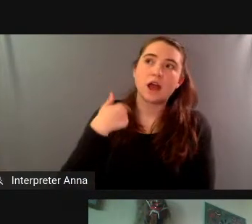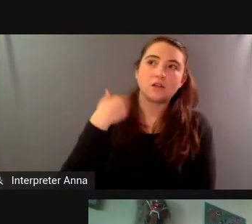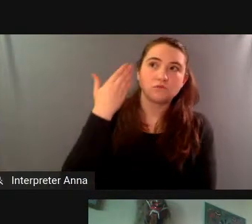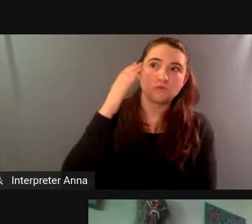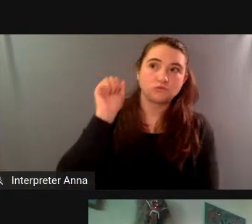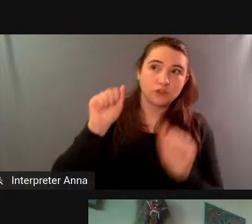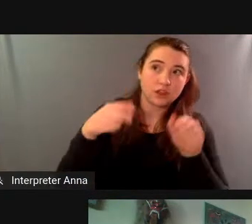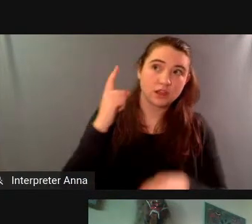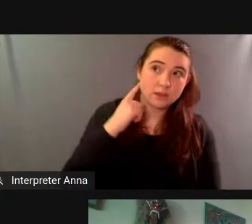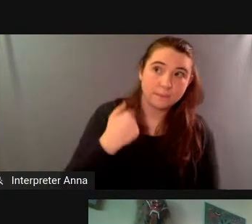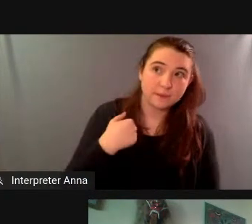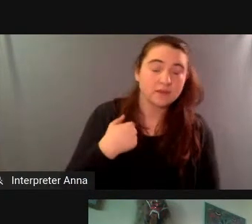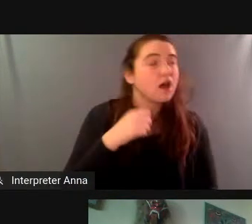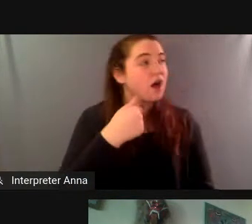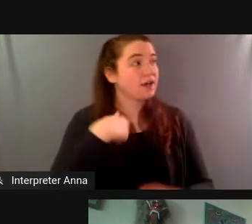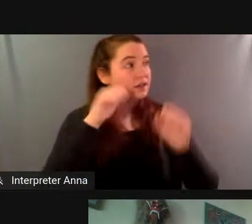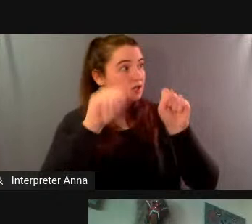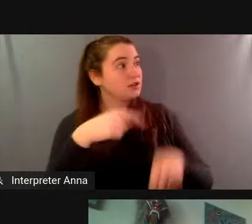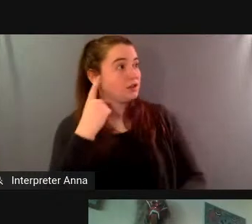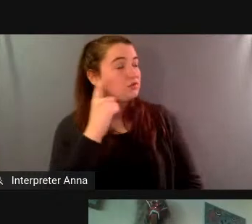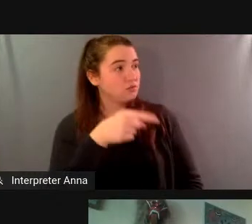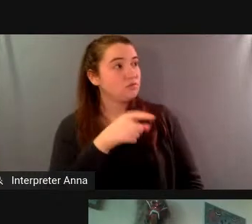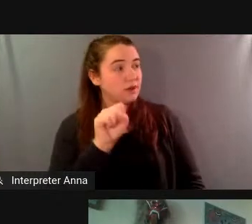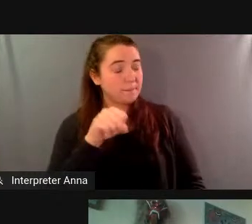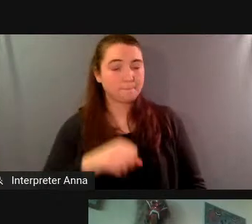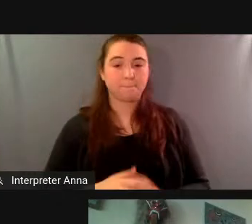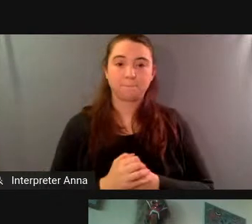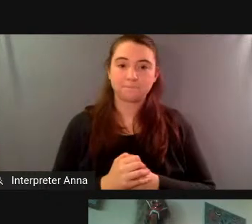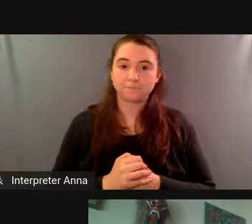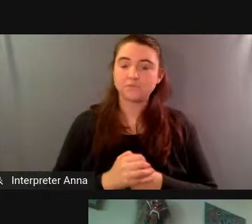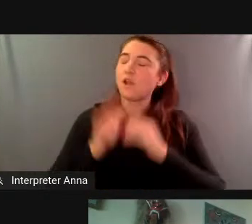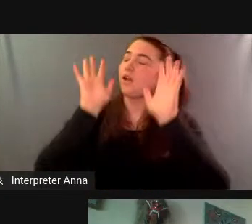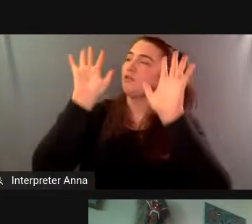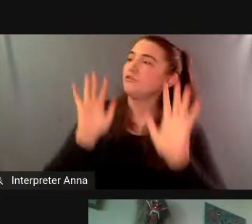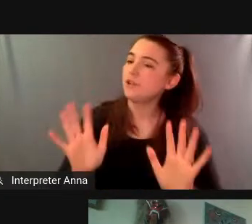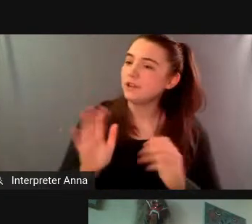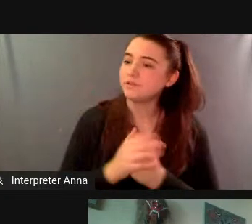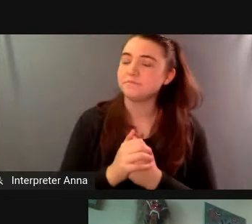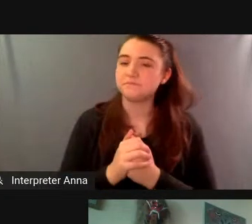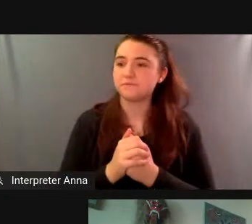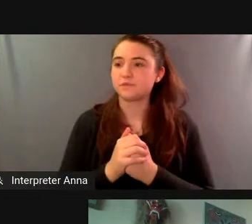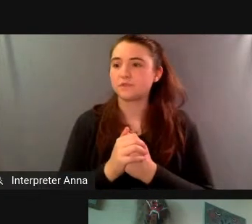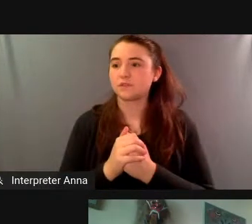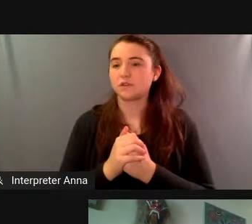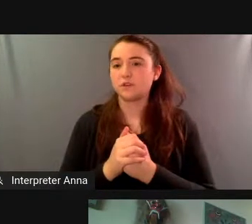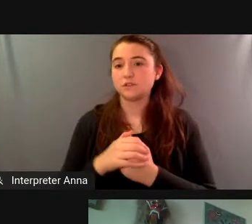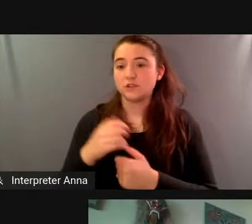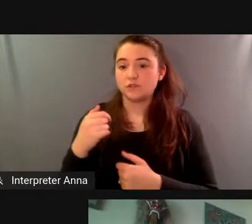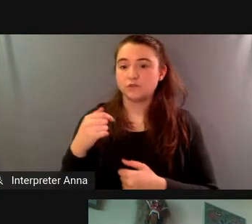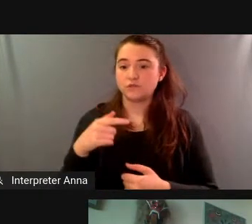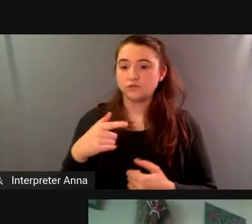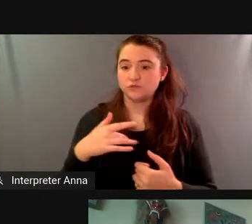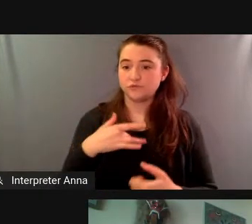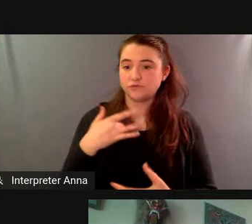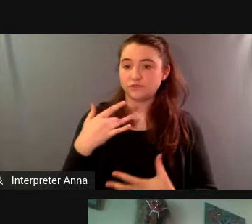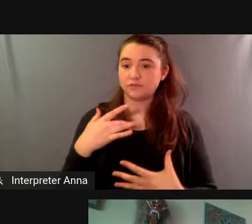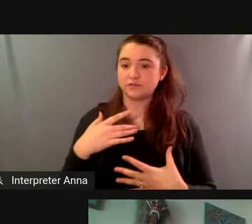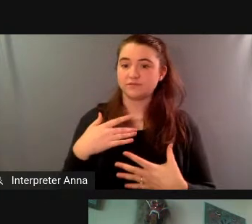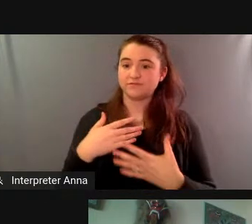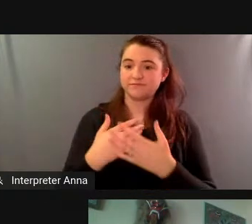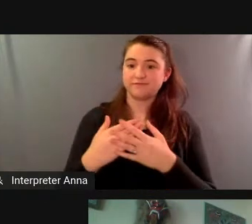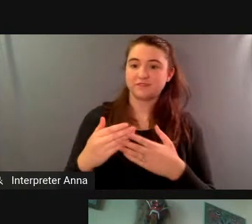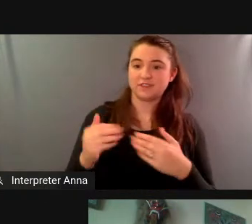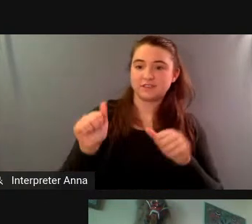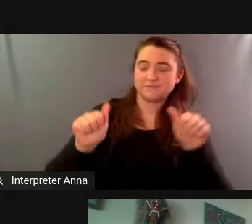i can i can hear you oh great um so i mean did you have any uh reservations about participating in this